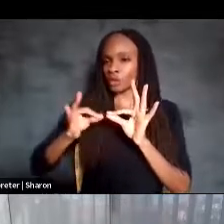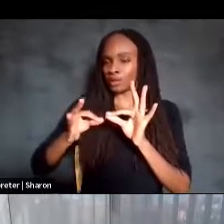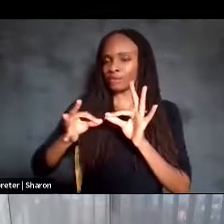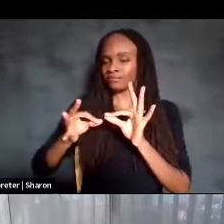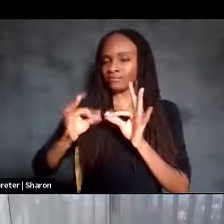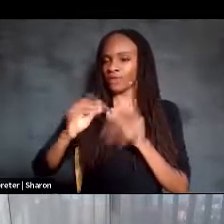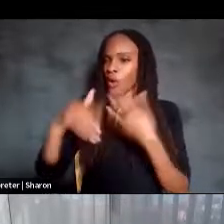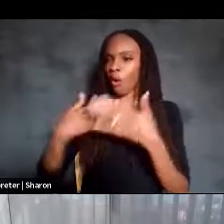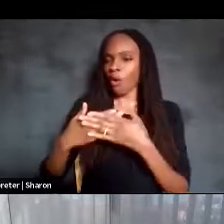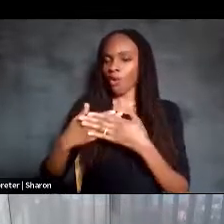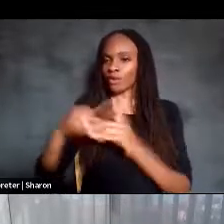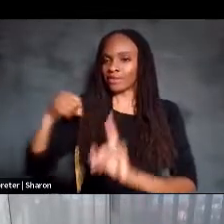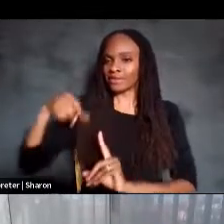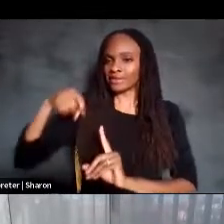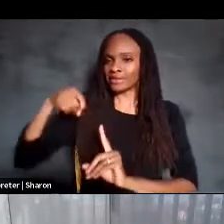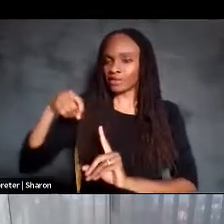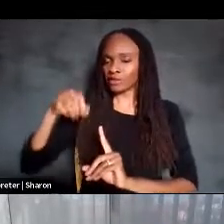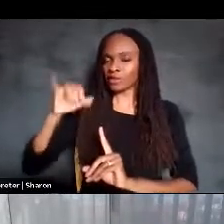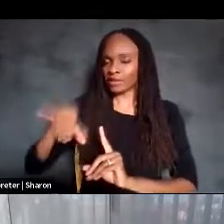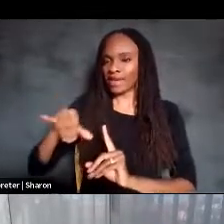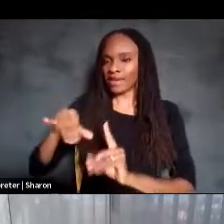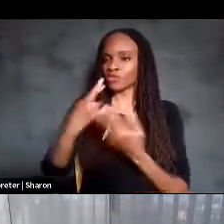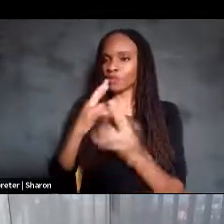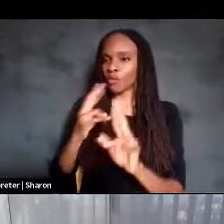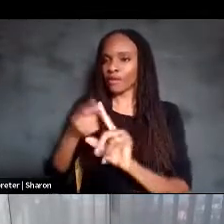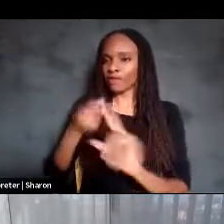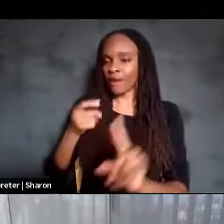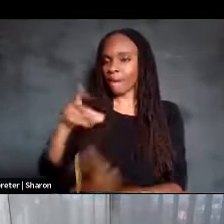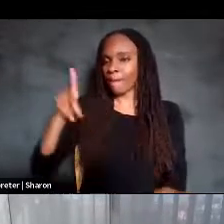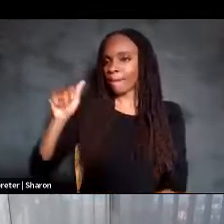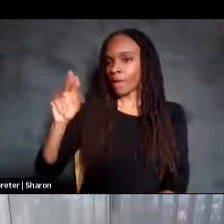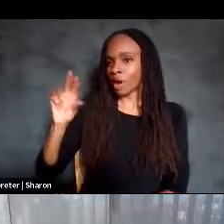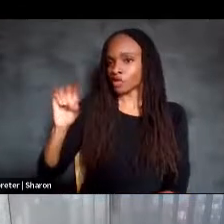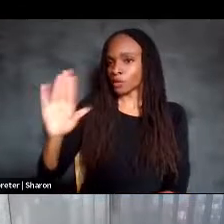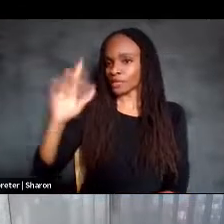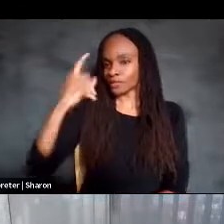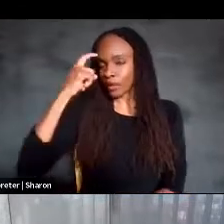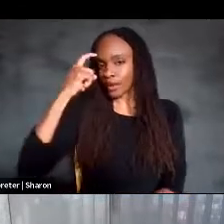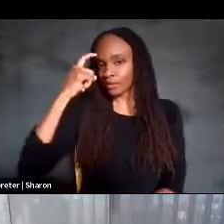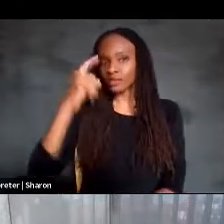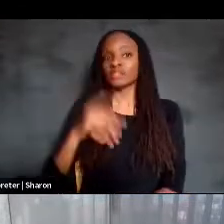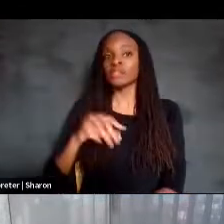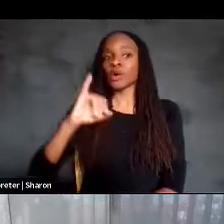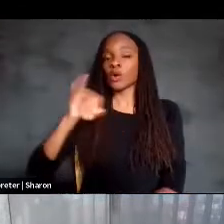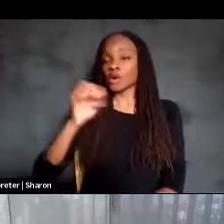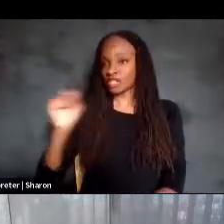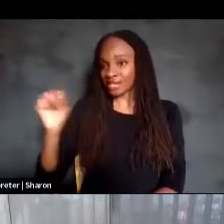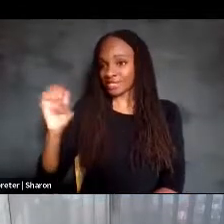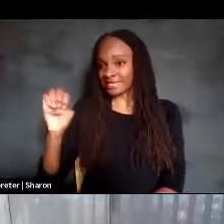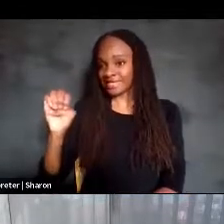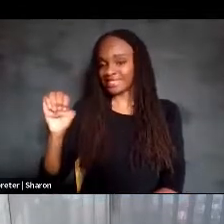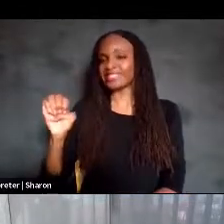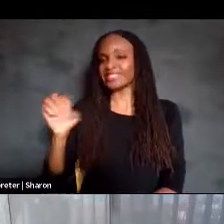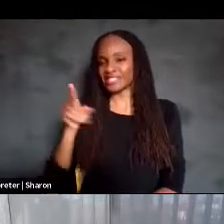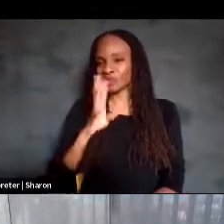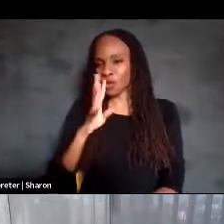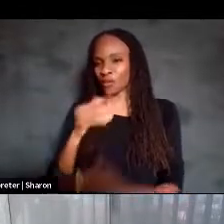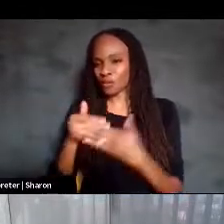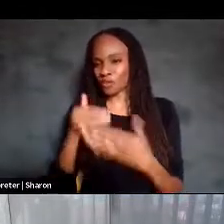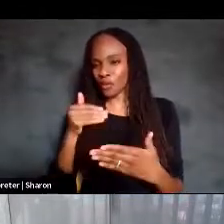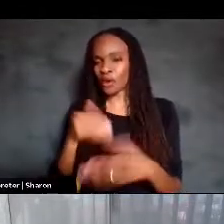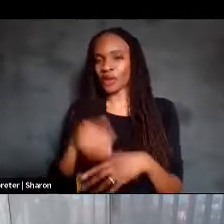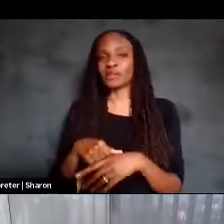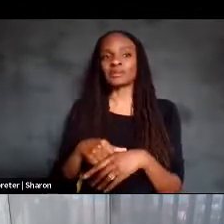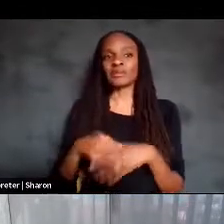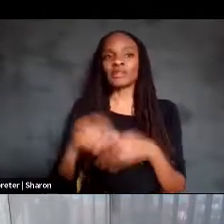we're recording from Pancho's brain. And so to start, Jesse, who spoke earlier, trained a speech